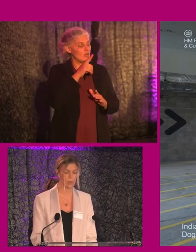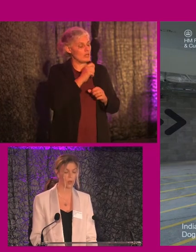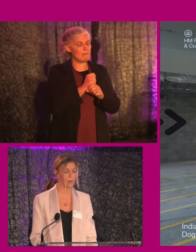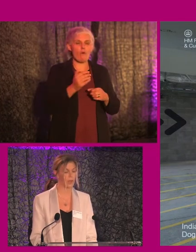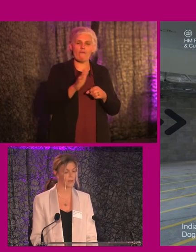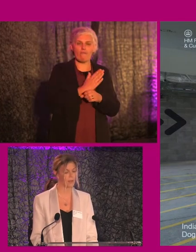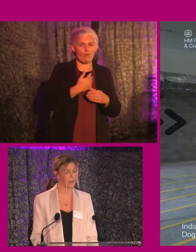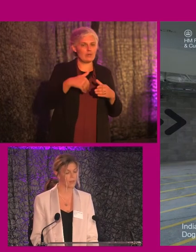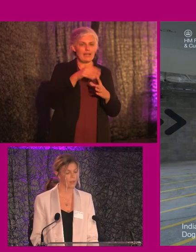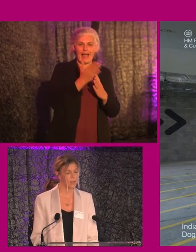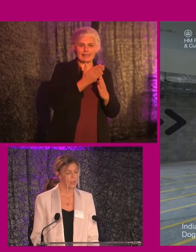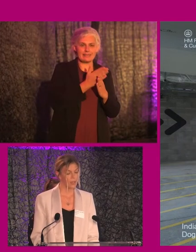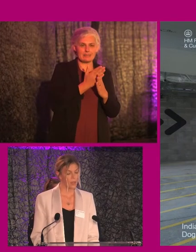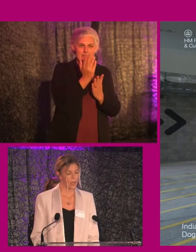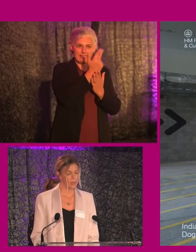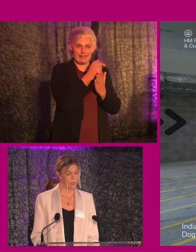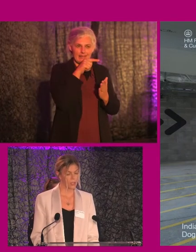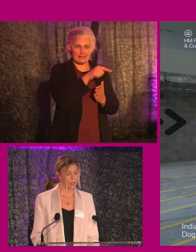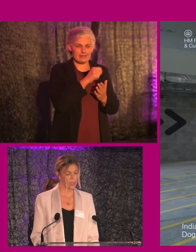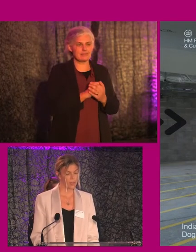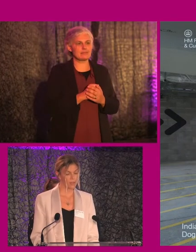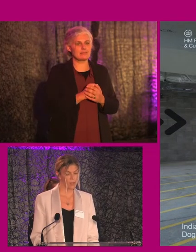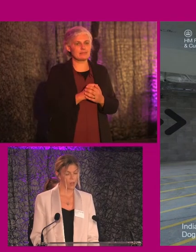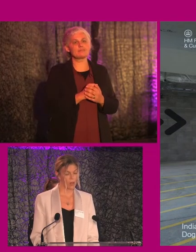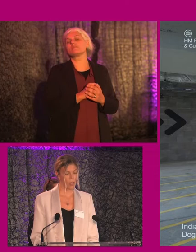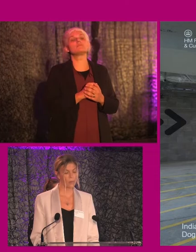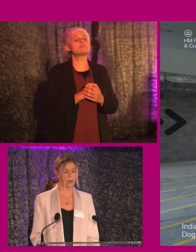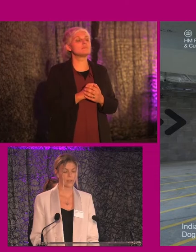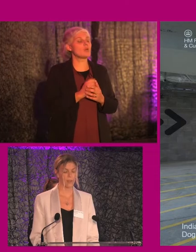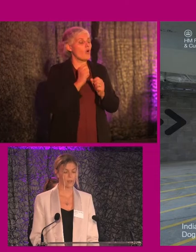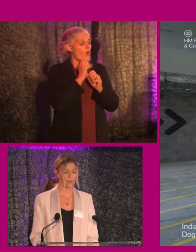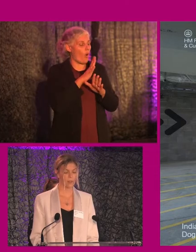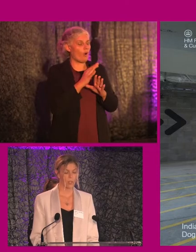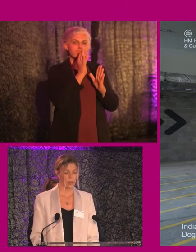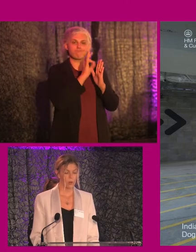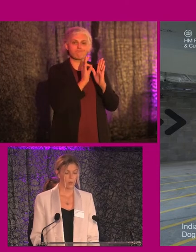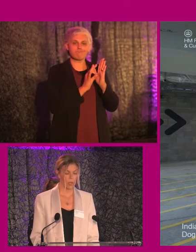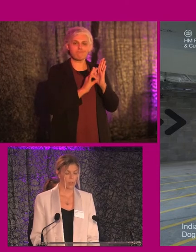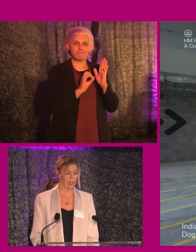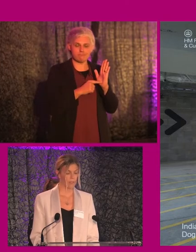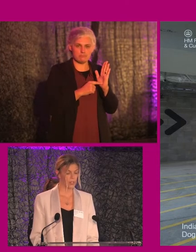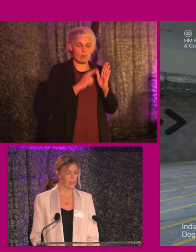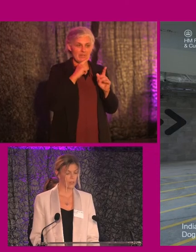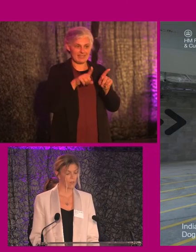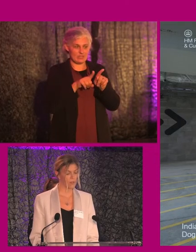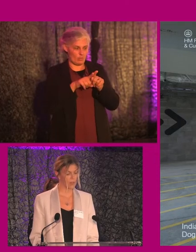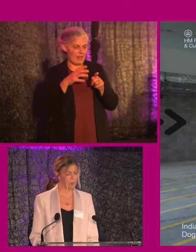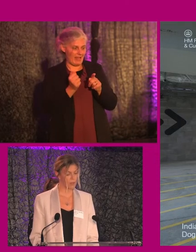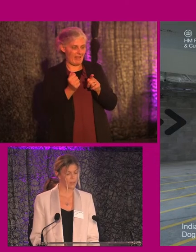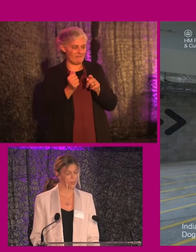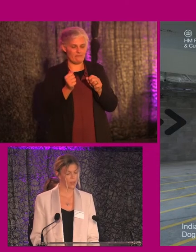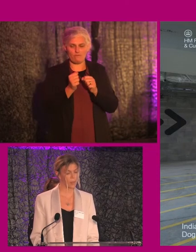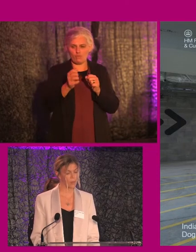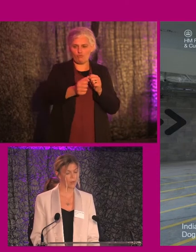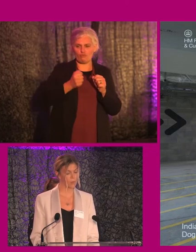accessible compliant designs. As much case, all the boxes are ticked, but we also have fridges that are on slight